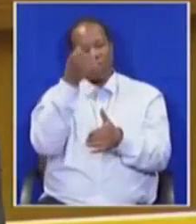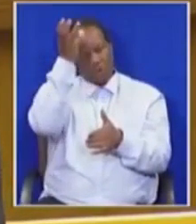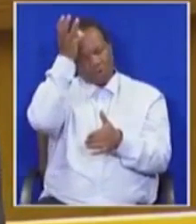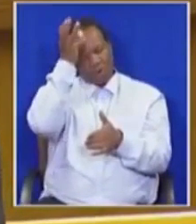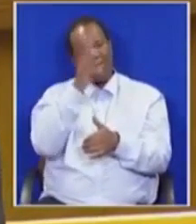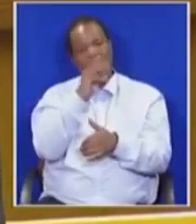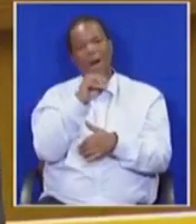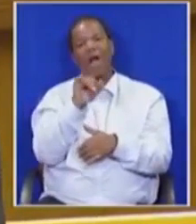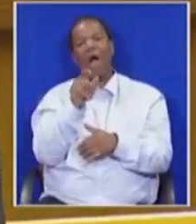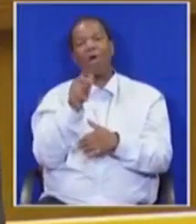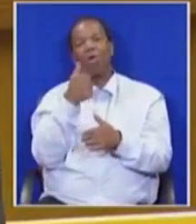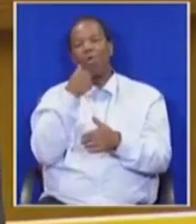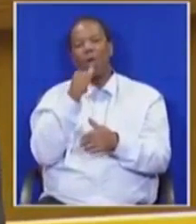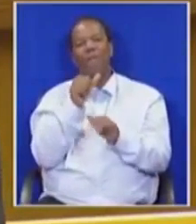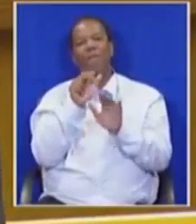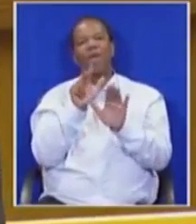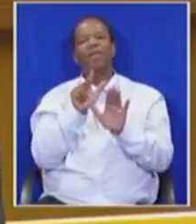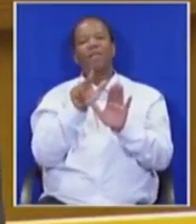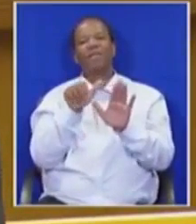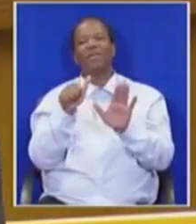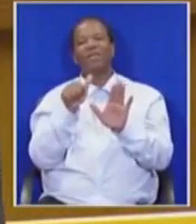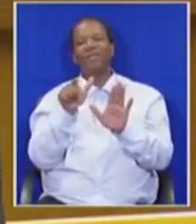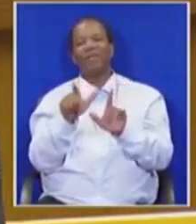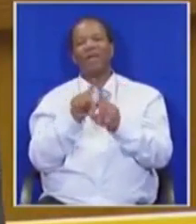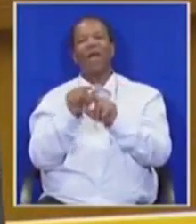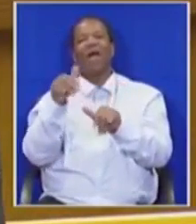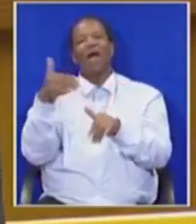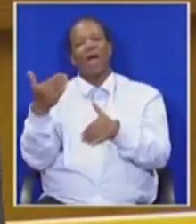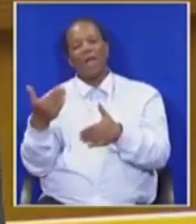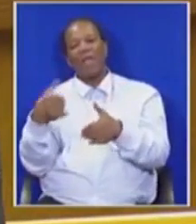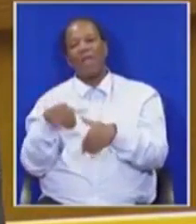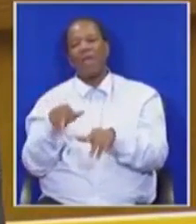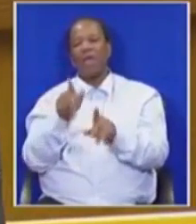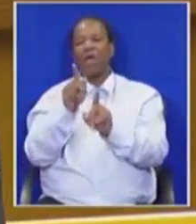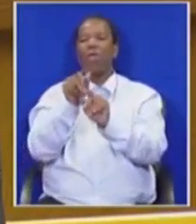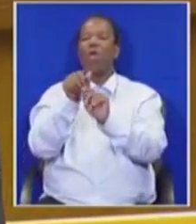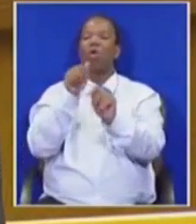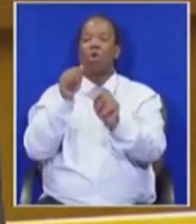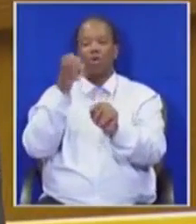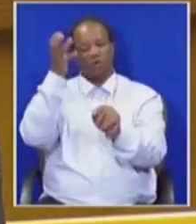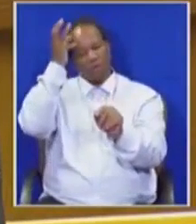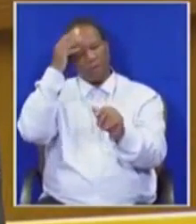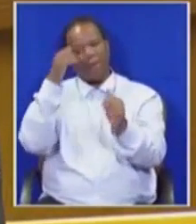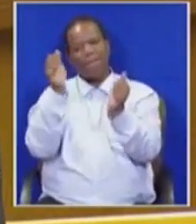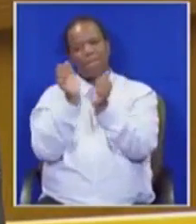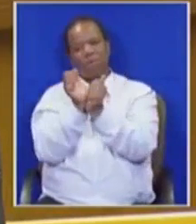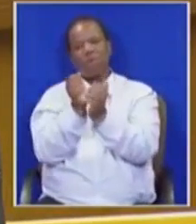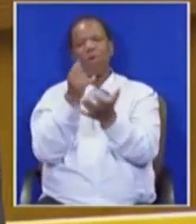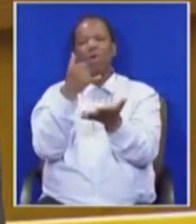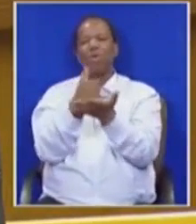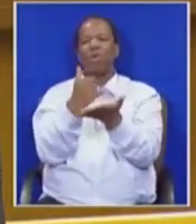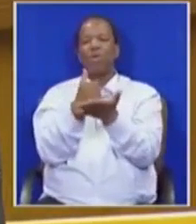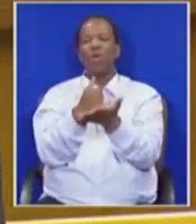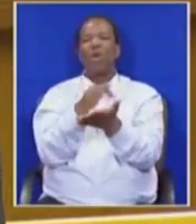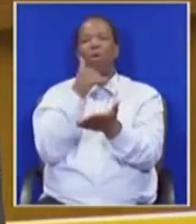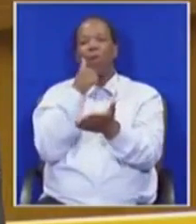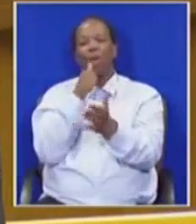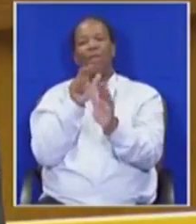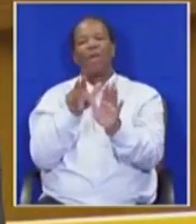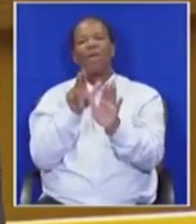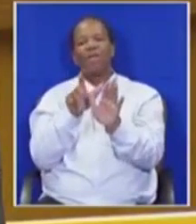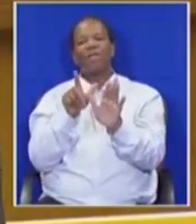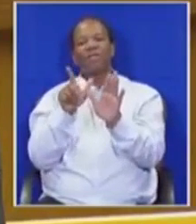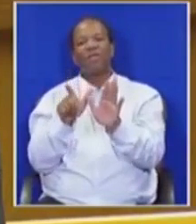1867, the capture and imprisonment of the Koi chiefs in Robben Island fighting for land in 1870